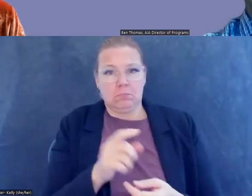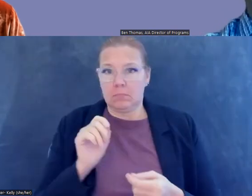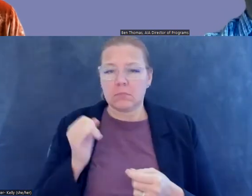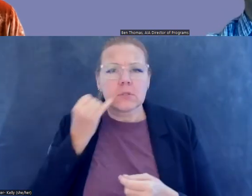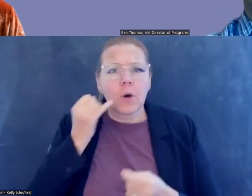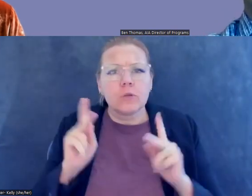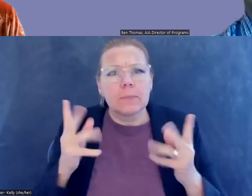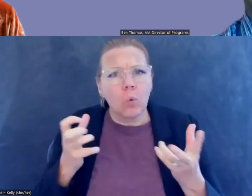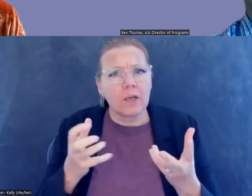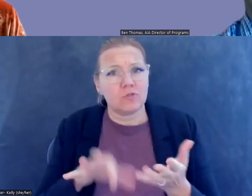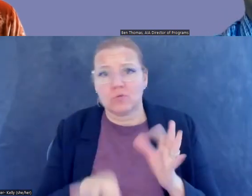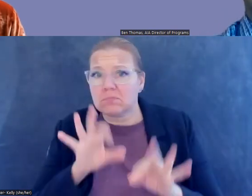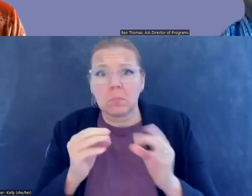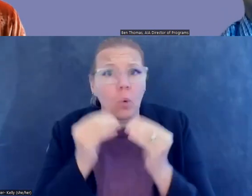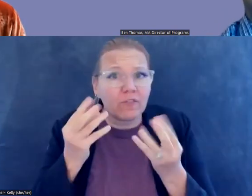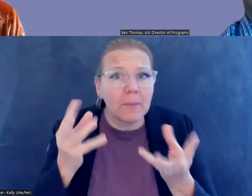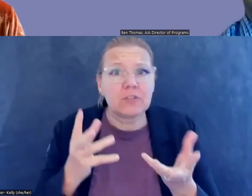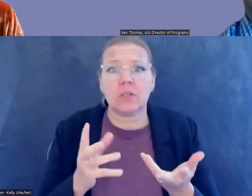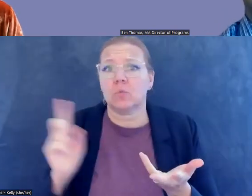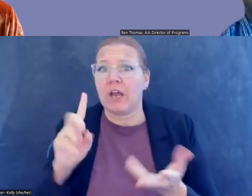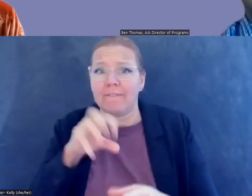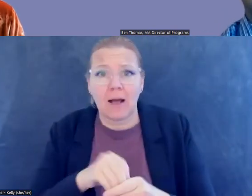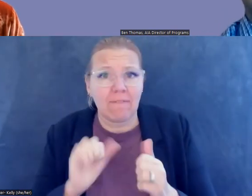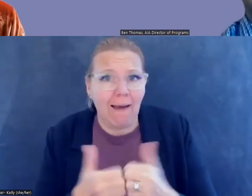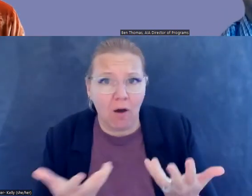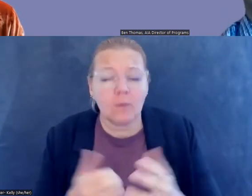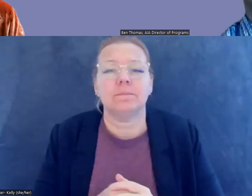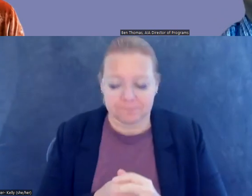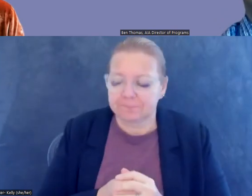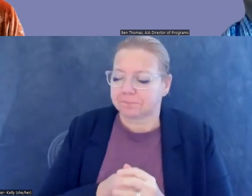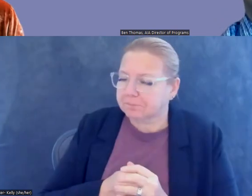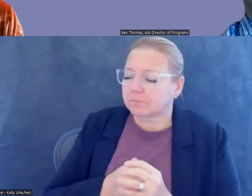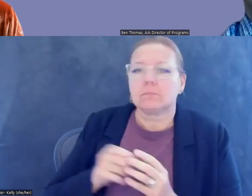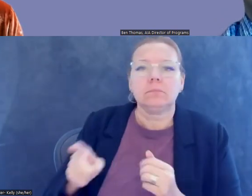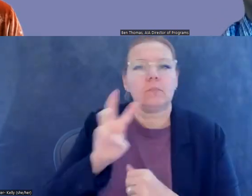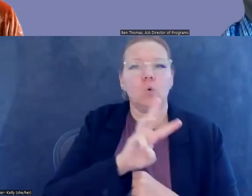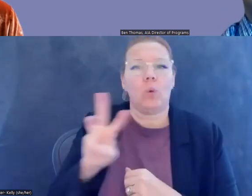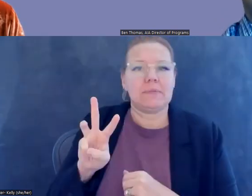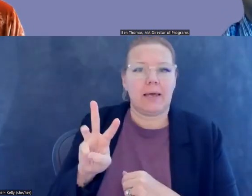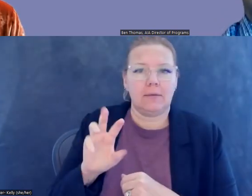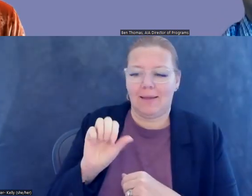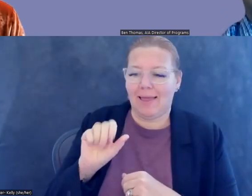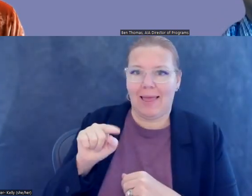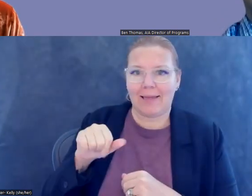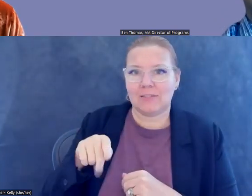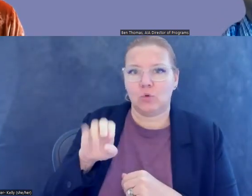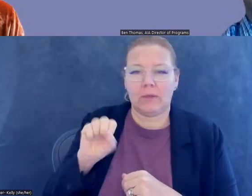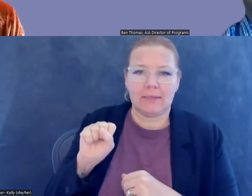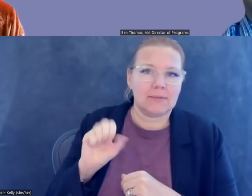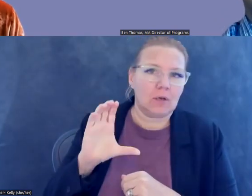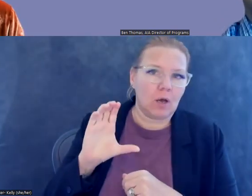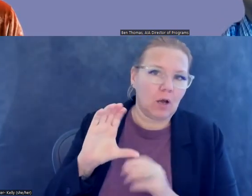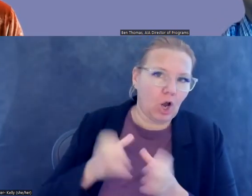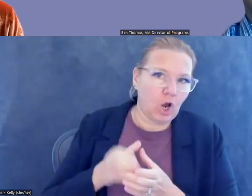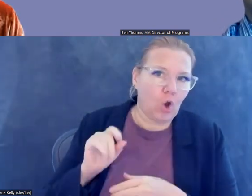what should they do? Well, very much encourage you to go to our website, the Antiquities Coalition. We're very active on social media as